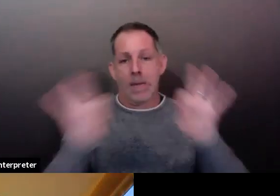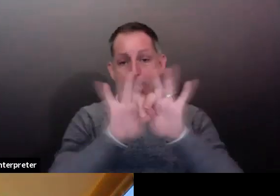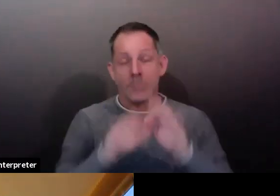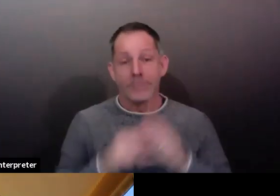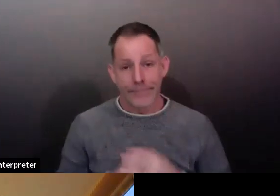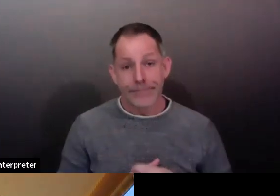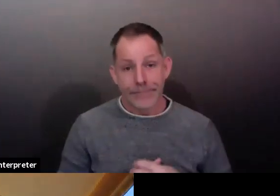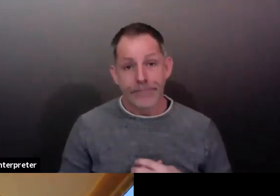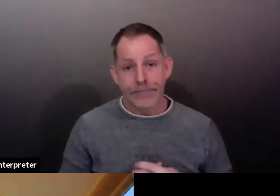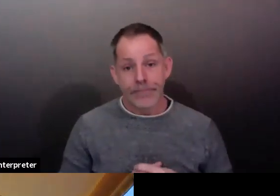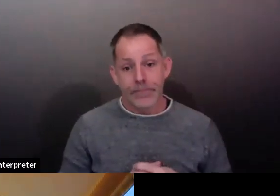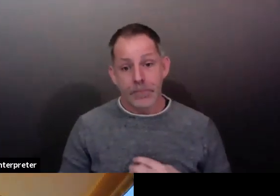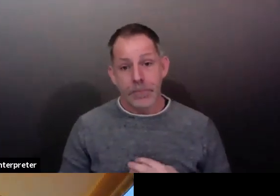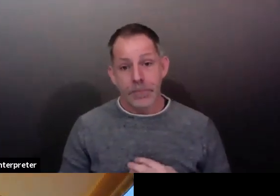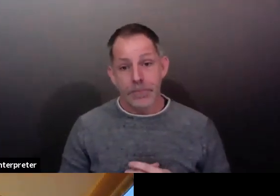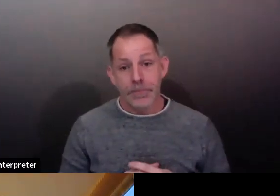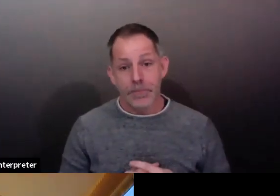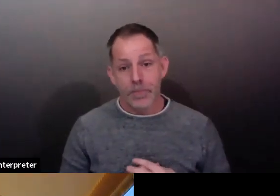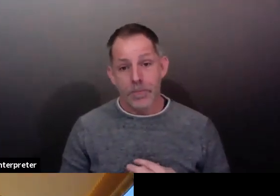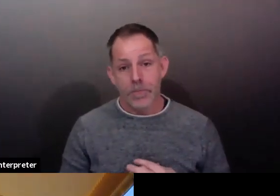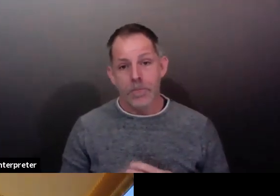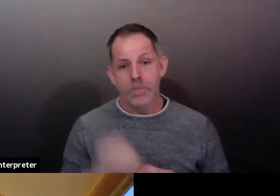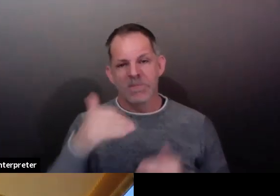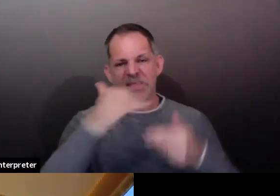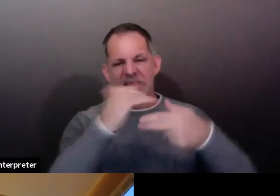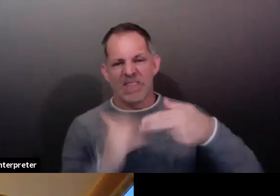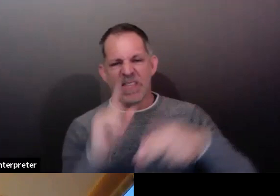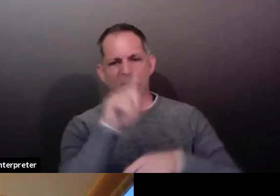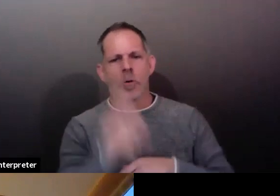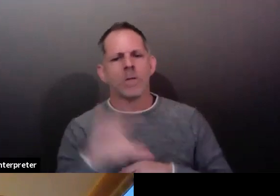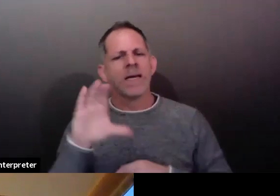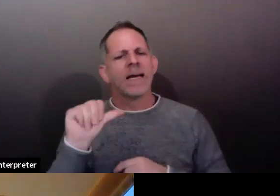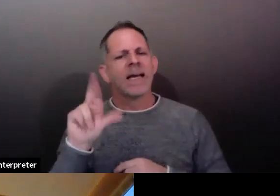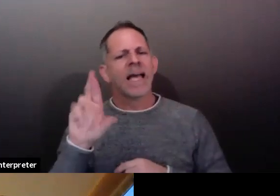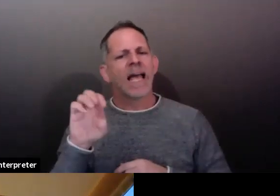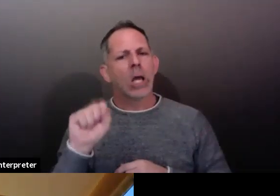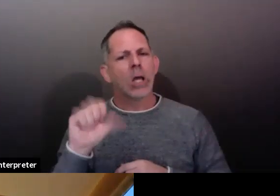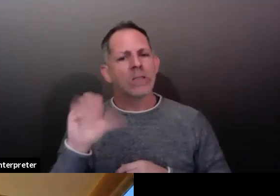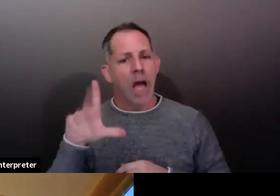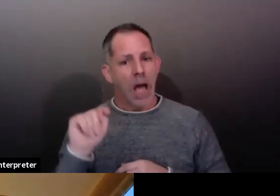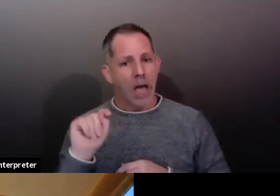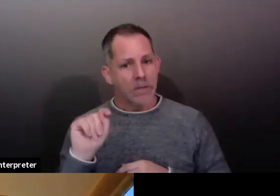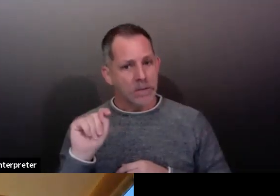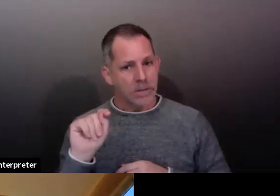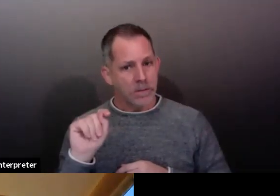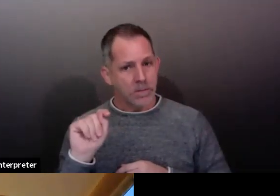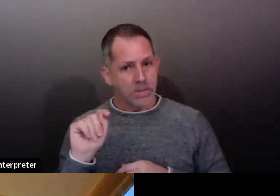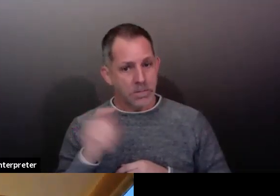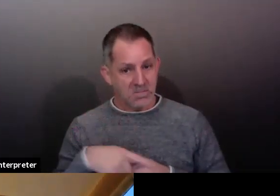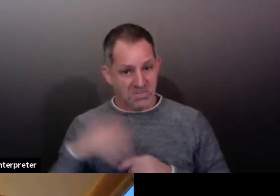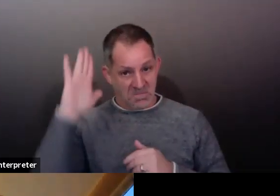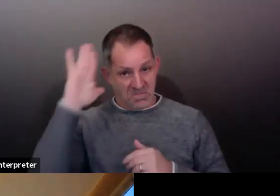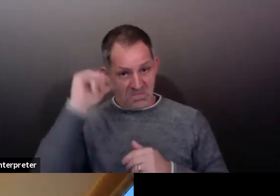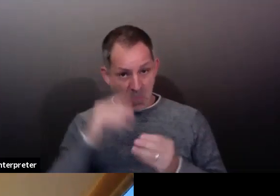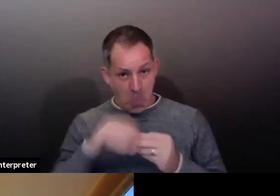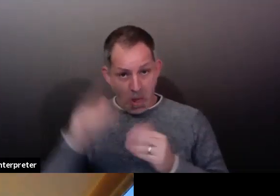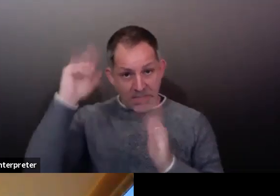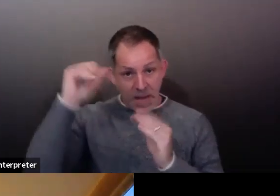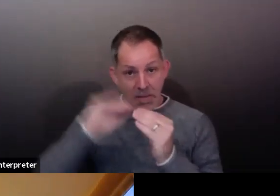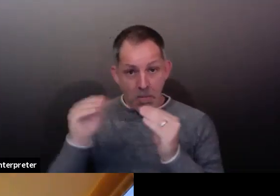Question about CARES Act. Any hope for additional CARES type money? And maybe I'll start on that one, that we are